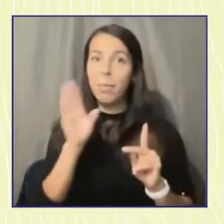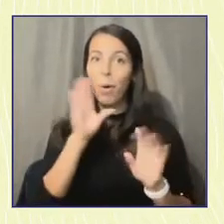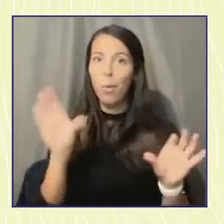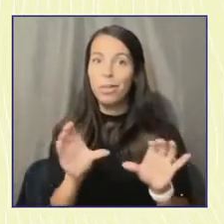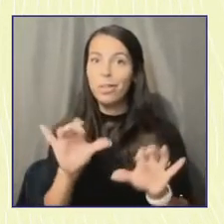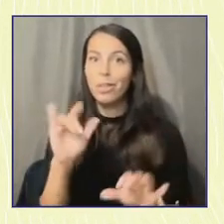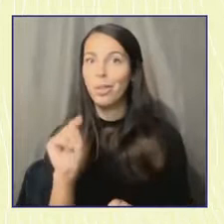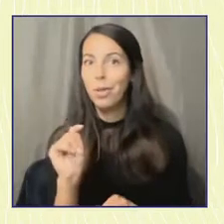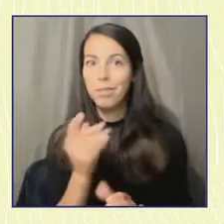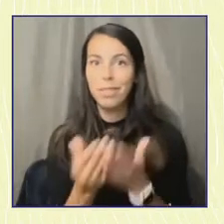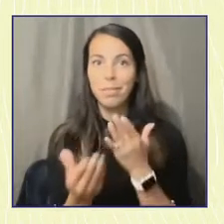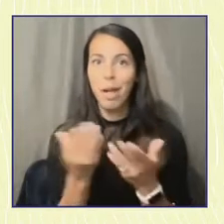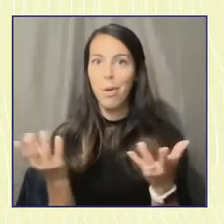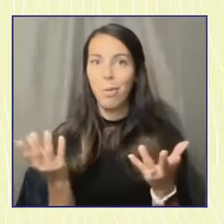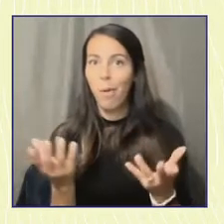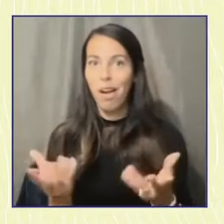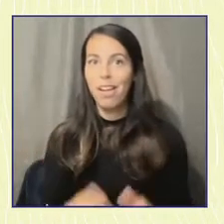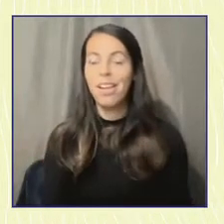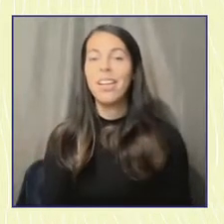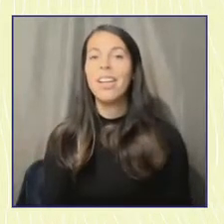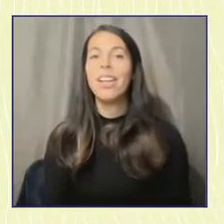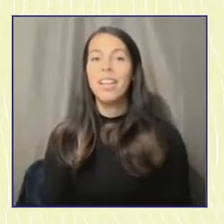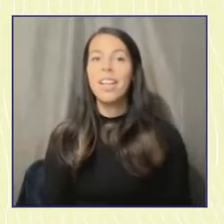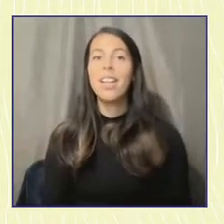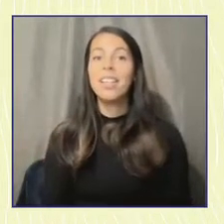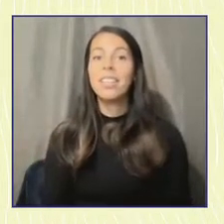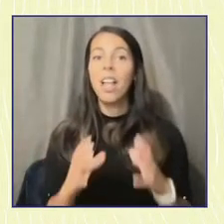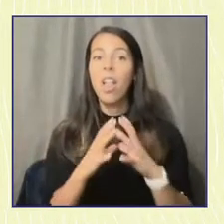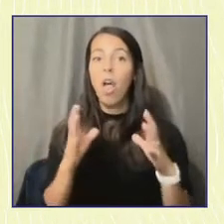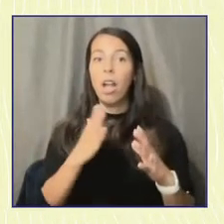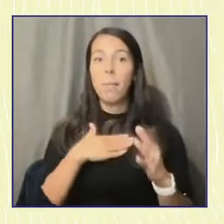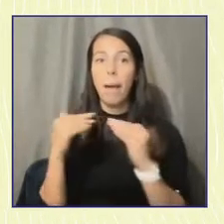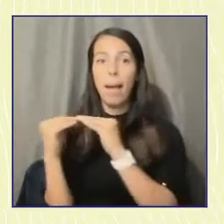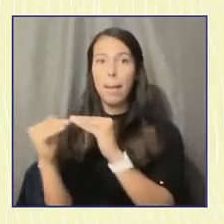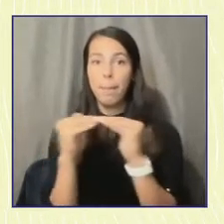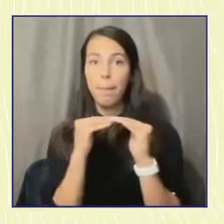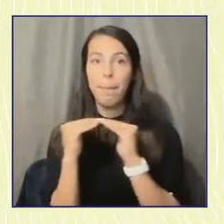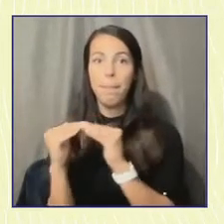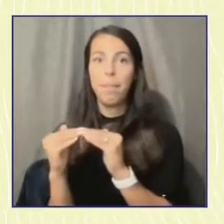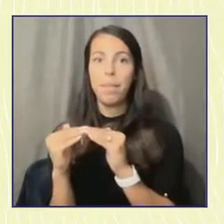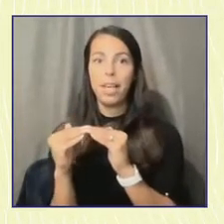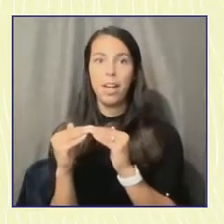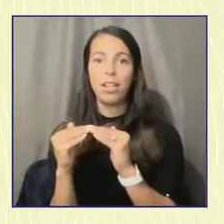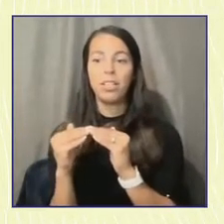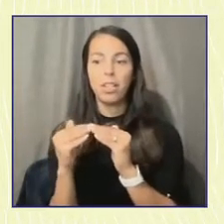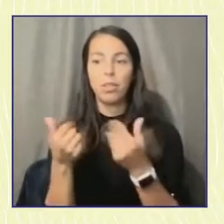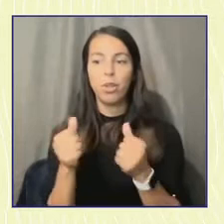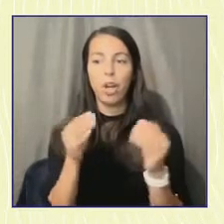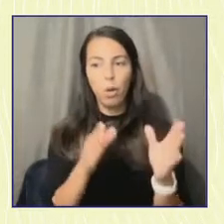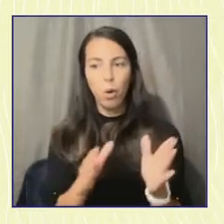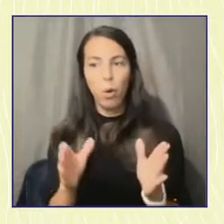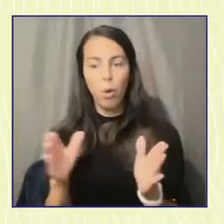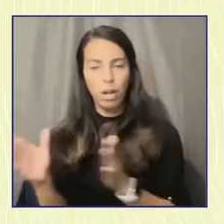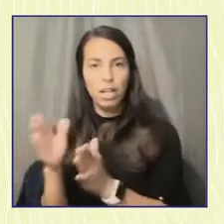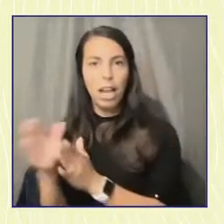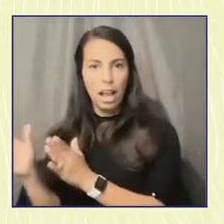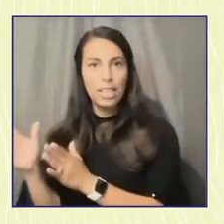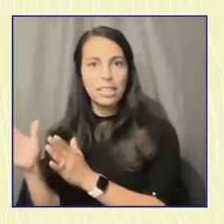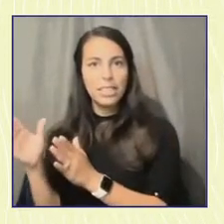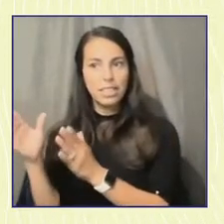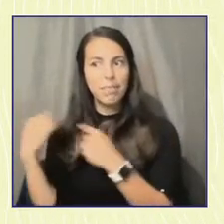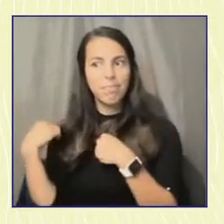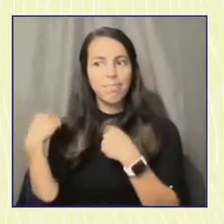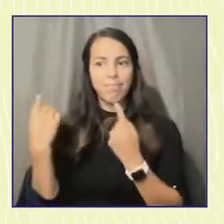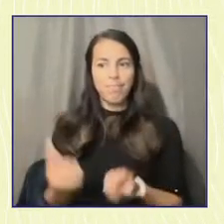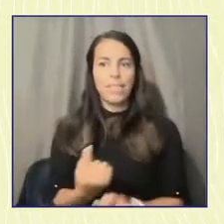and the mentality I'm seeing among a lot of my peers and a lot of different branches of organizing is we've been let down time and